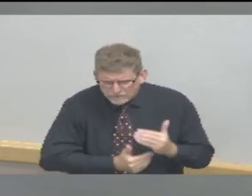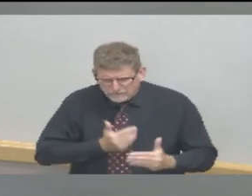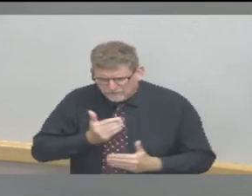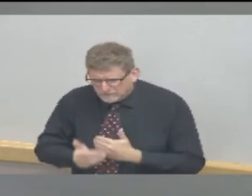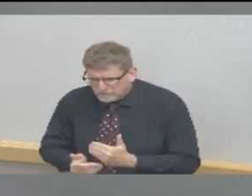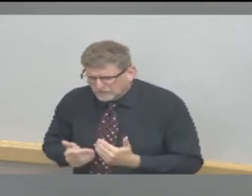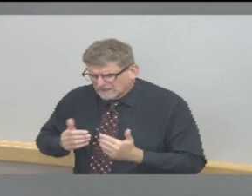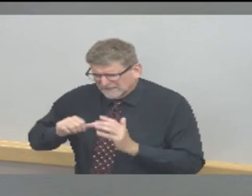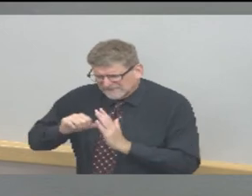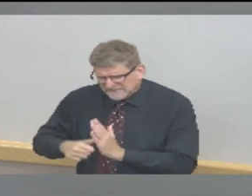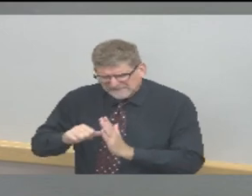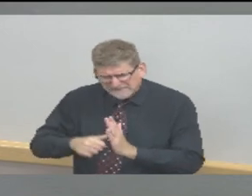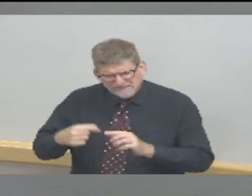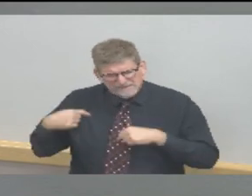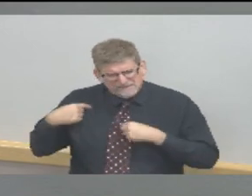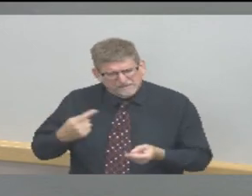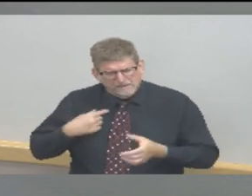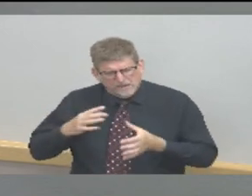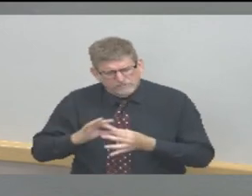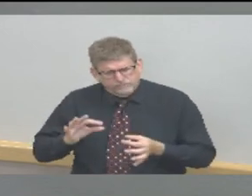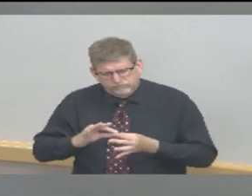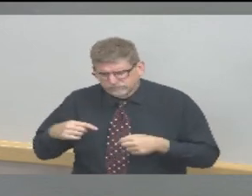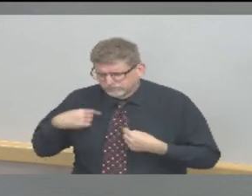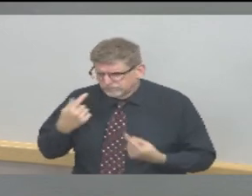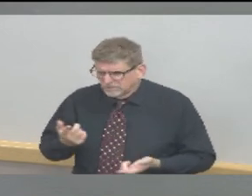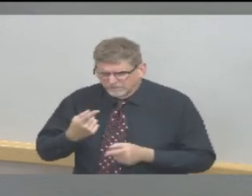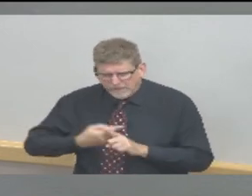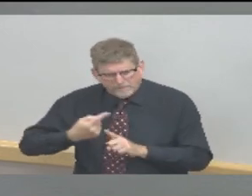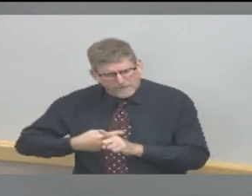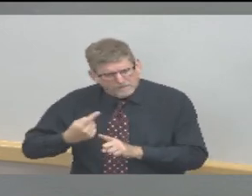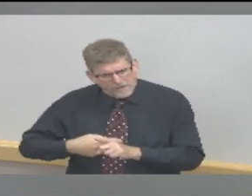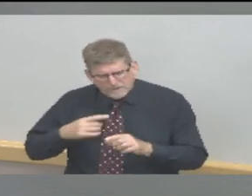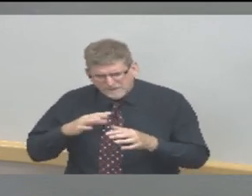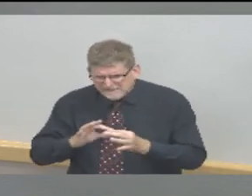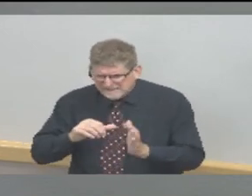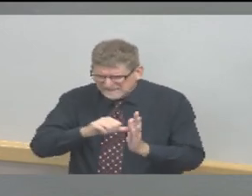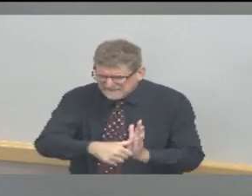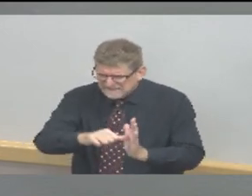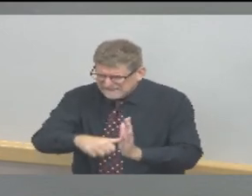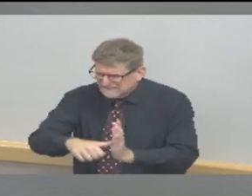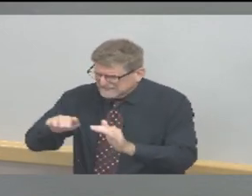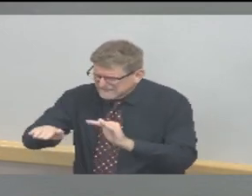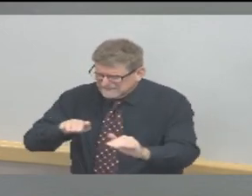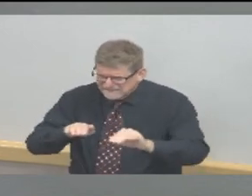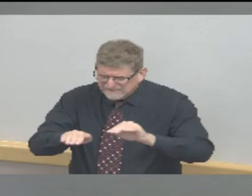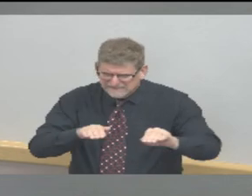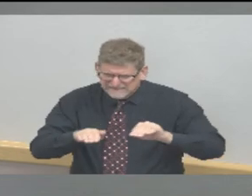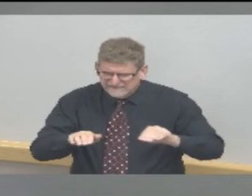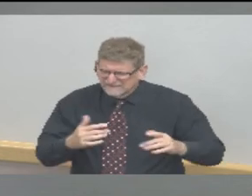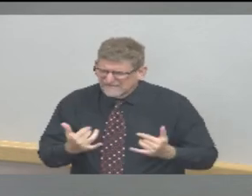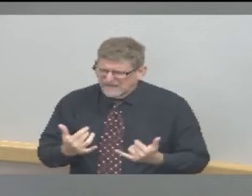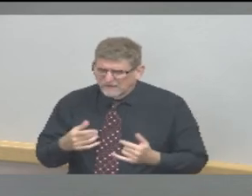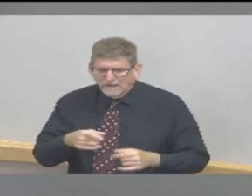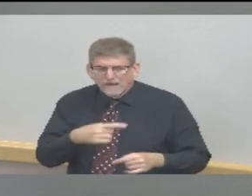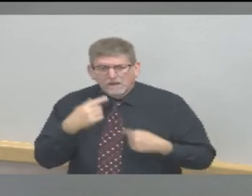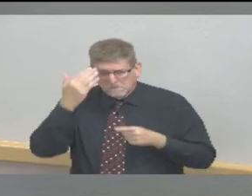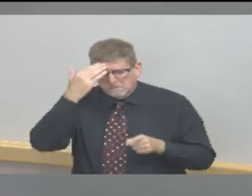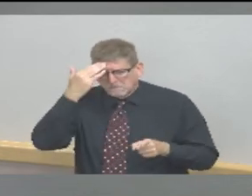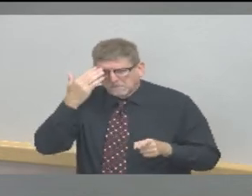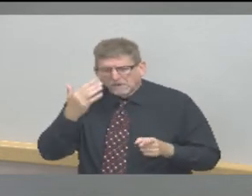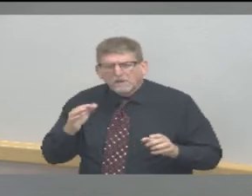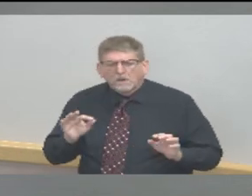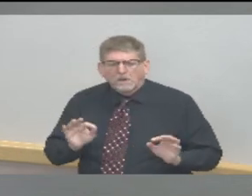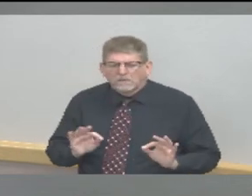here for the last several months are even more important now than ever. Social